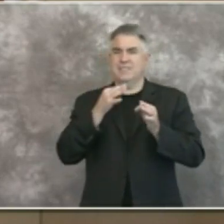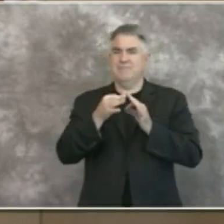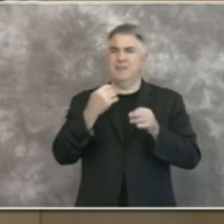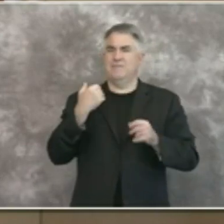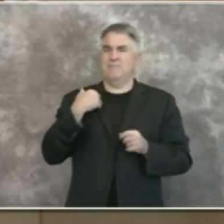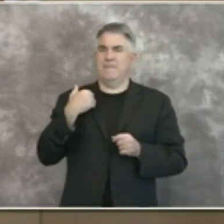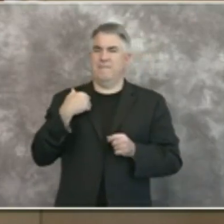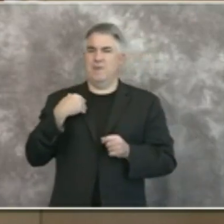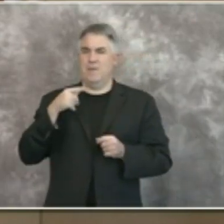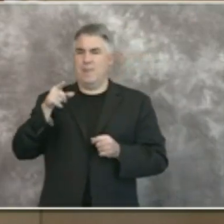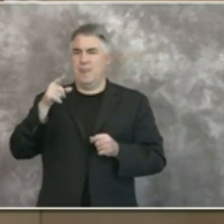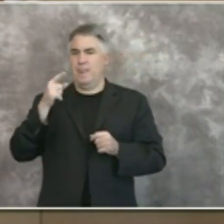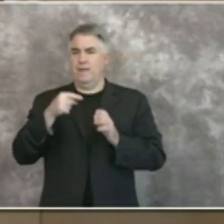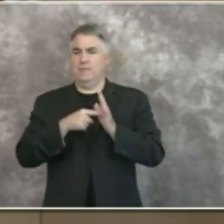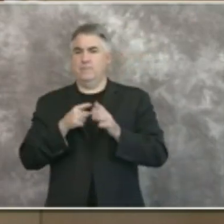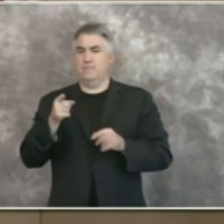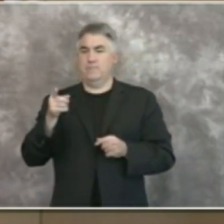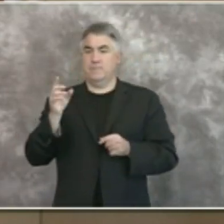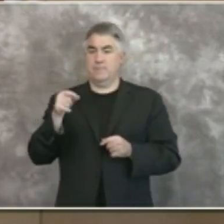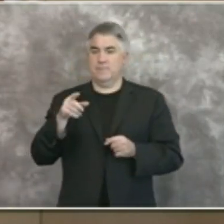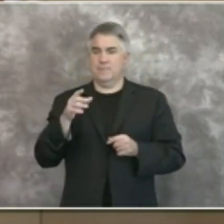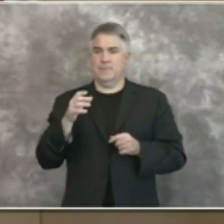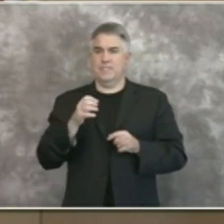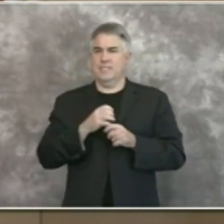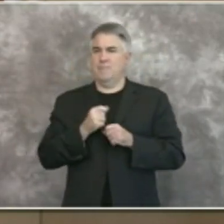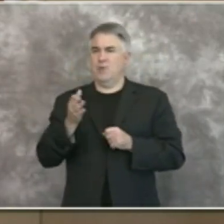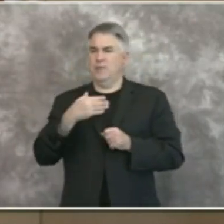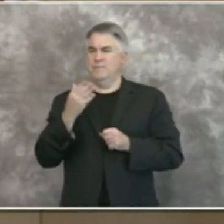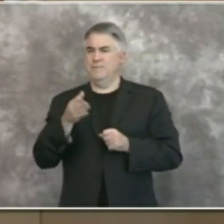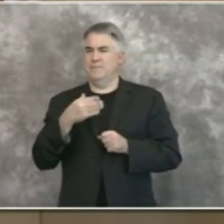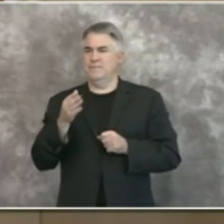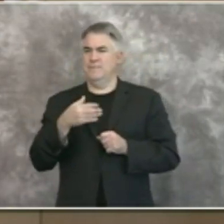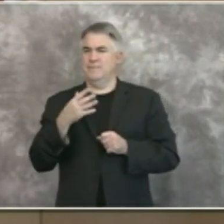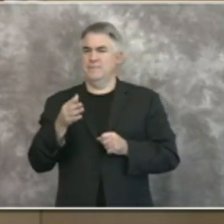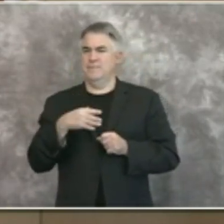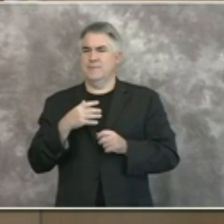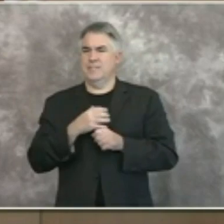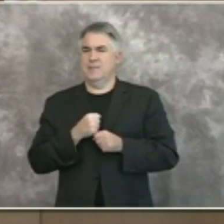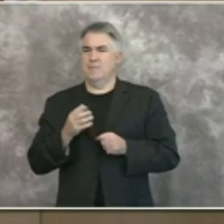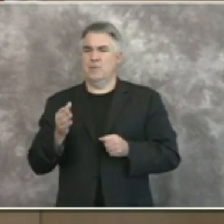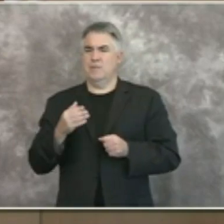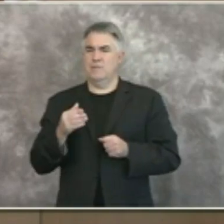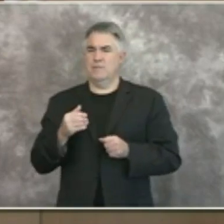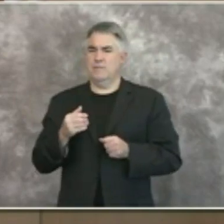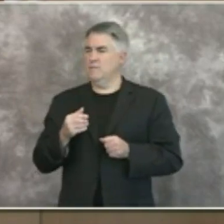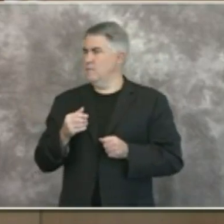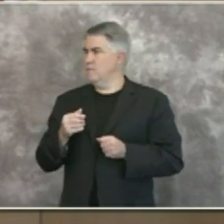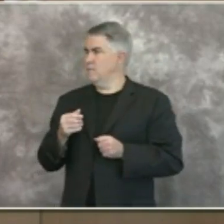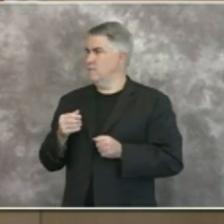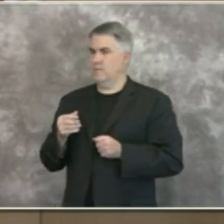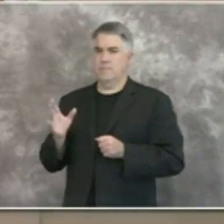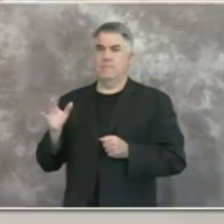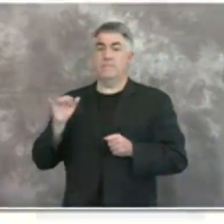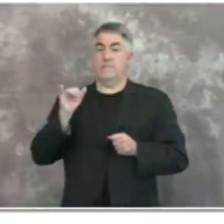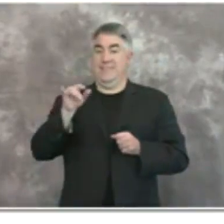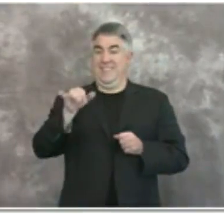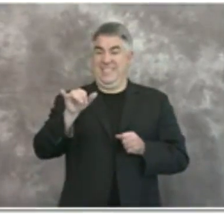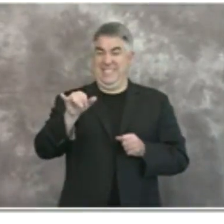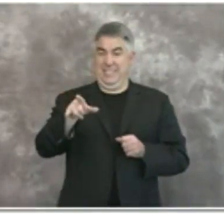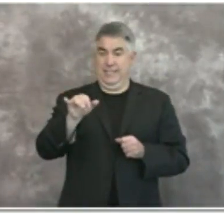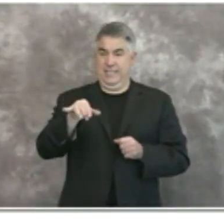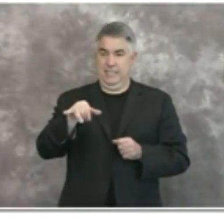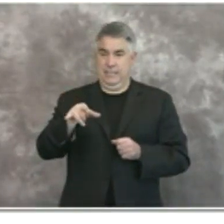but if can just show the summary of the triggers so these are the three this one right here so